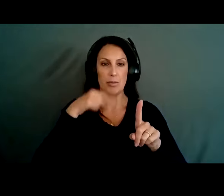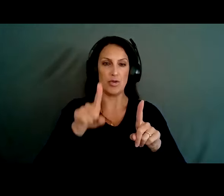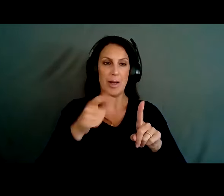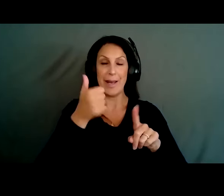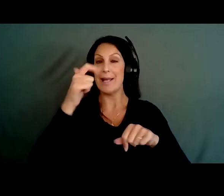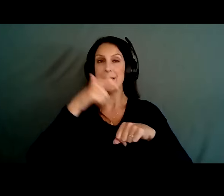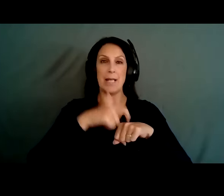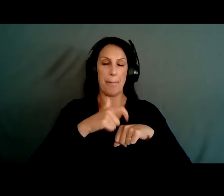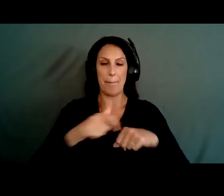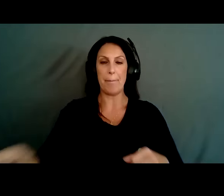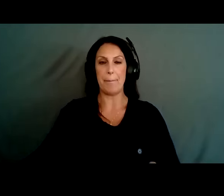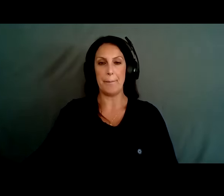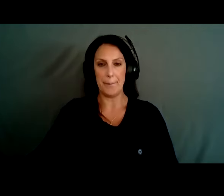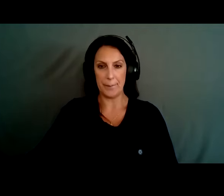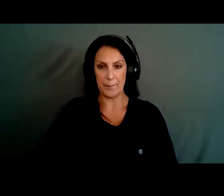any time.